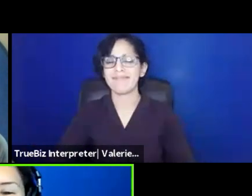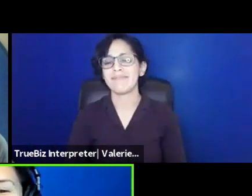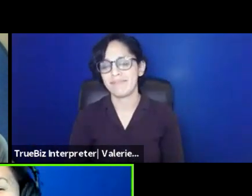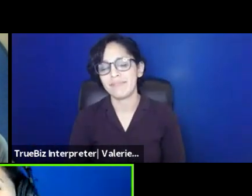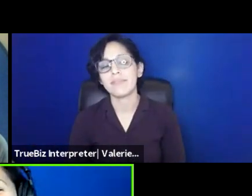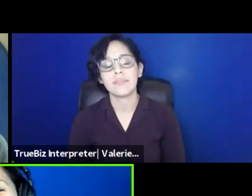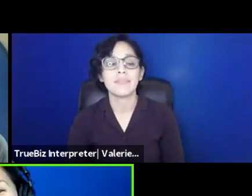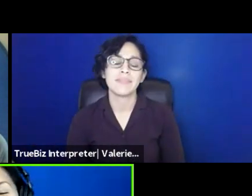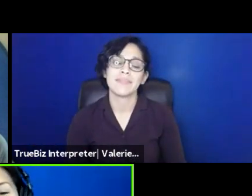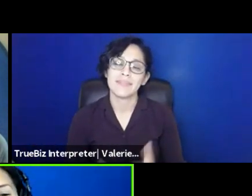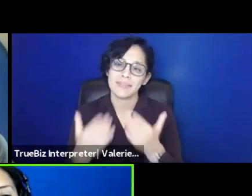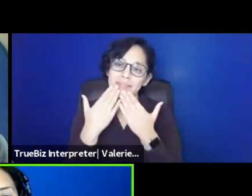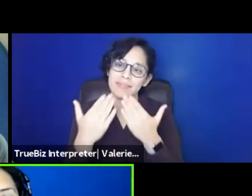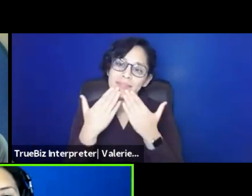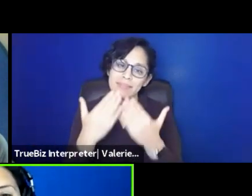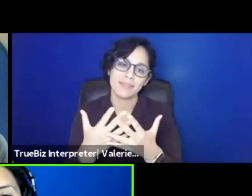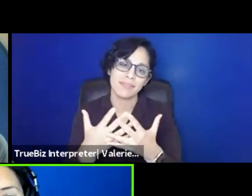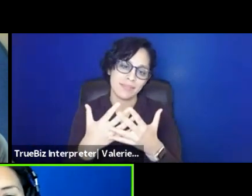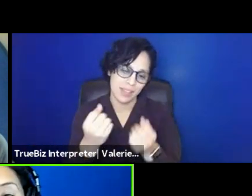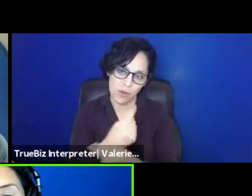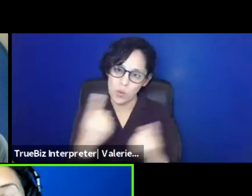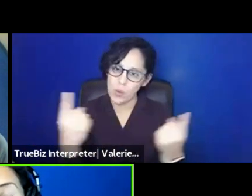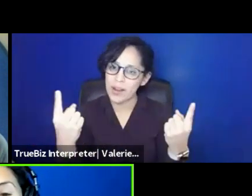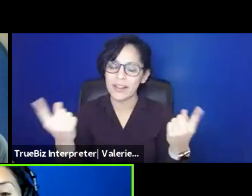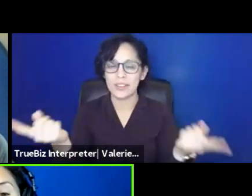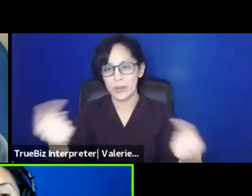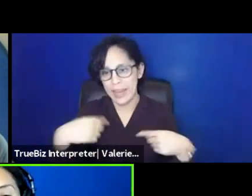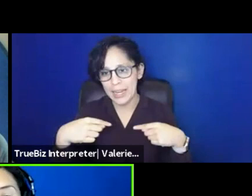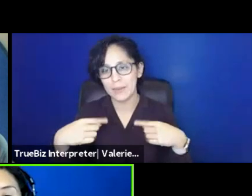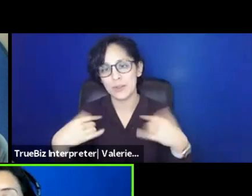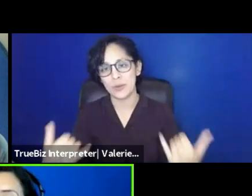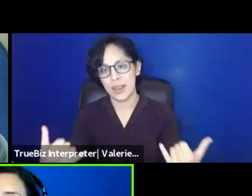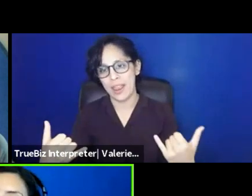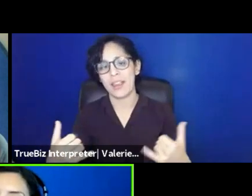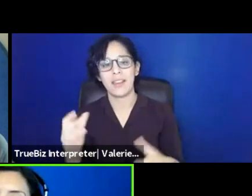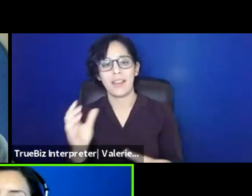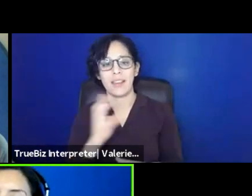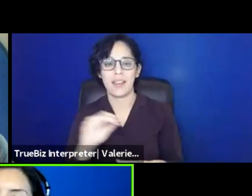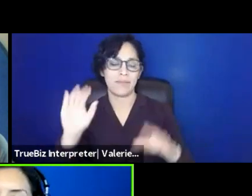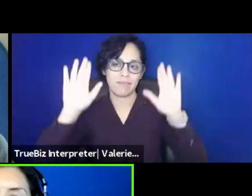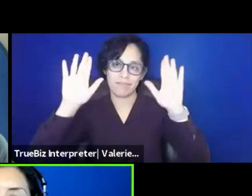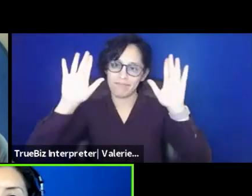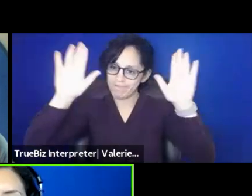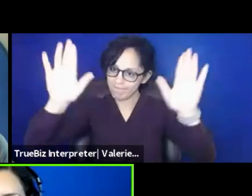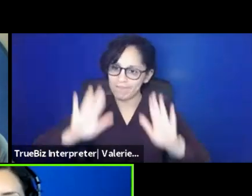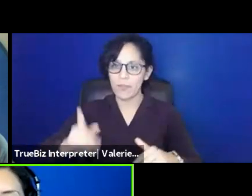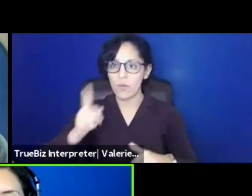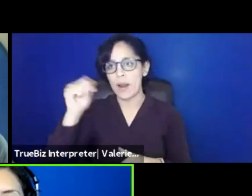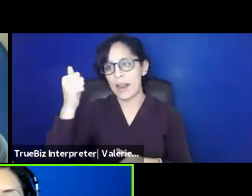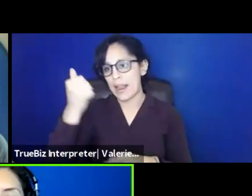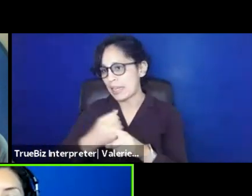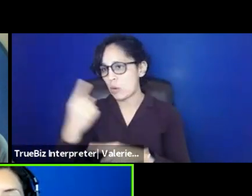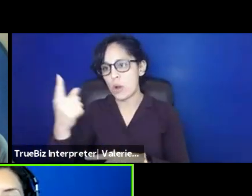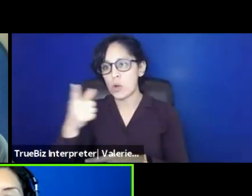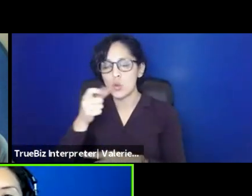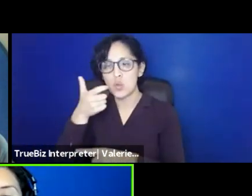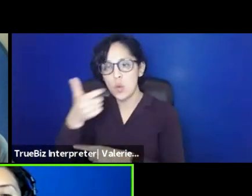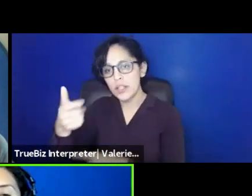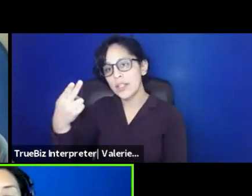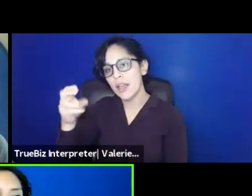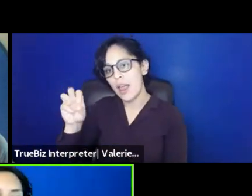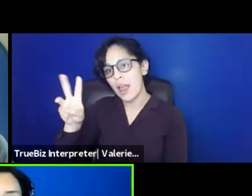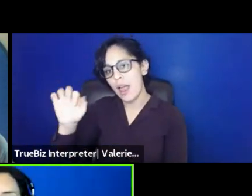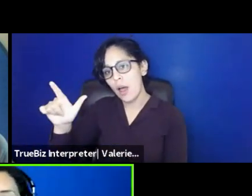Um, thank you everybody, um, who is in this session and just a big shout out for anyone who's watching on HowlRound and on Facebook Live.